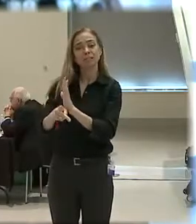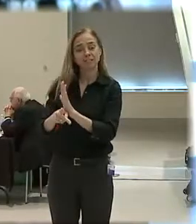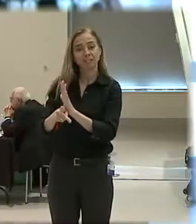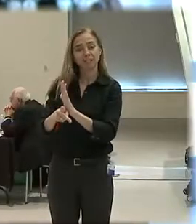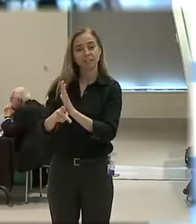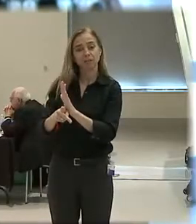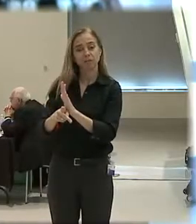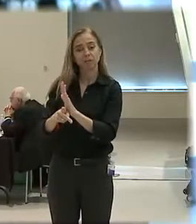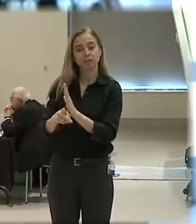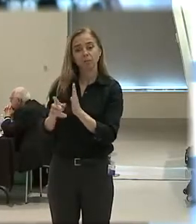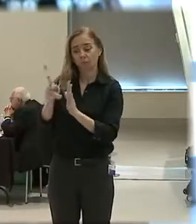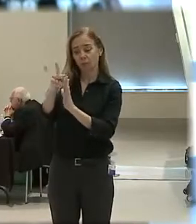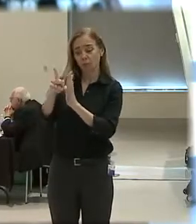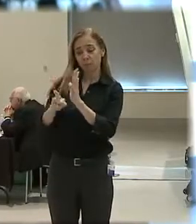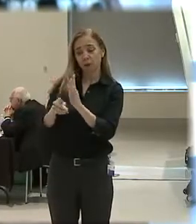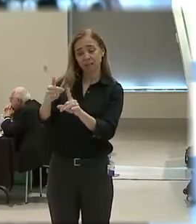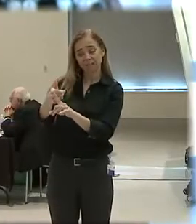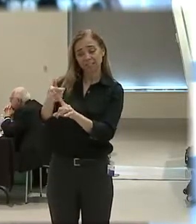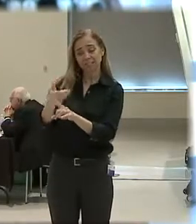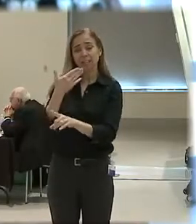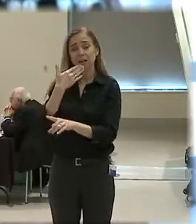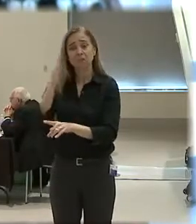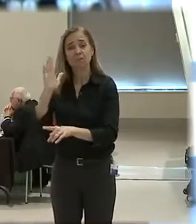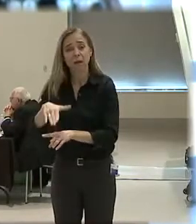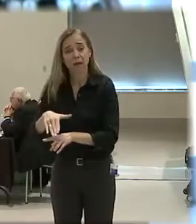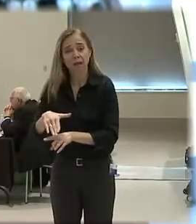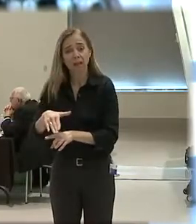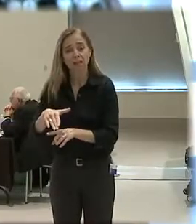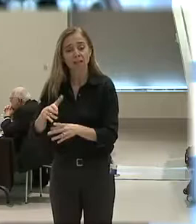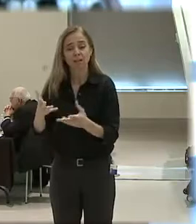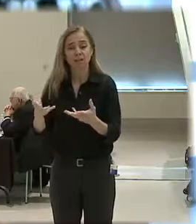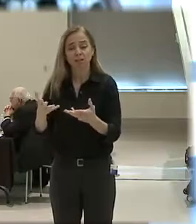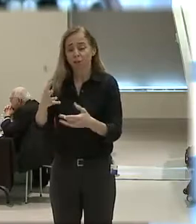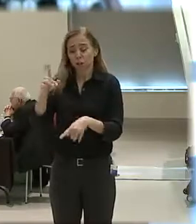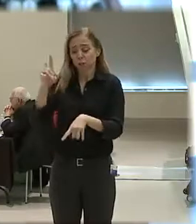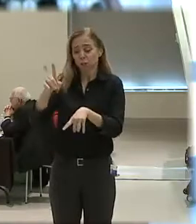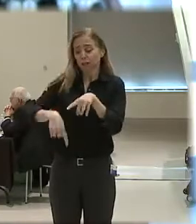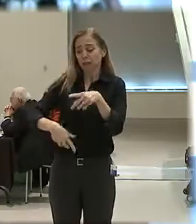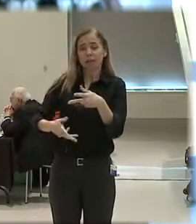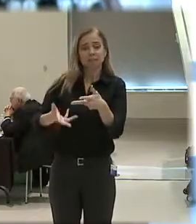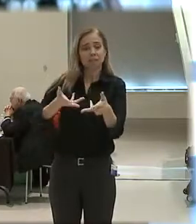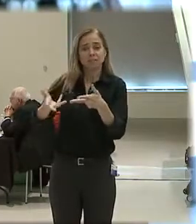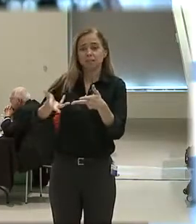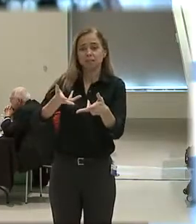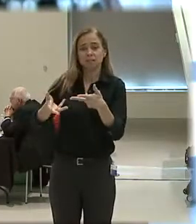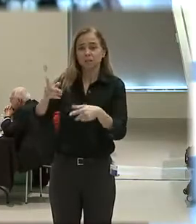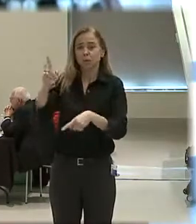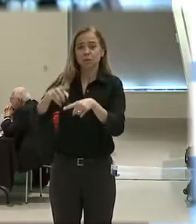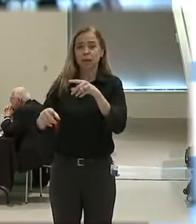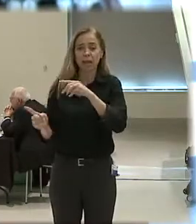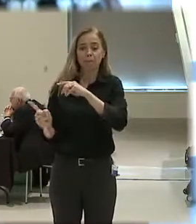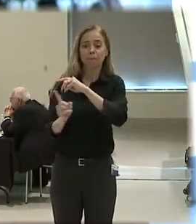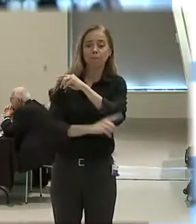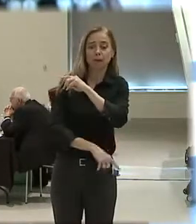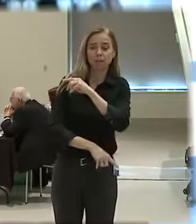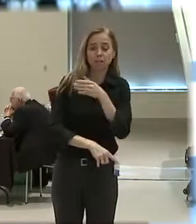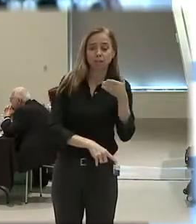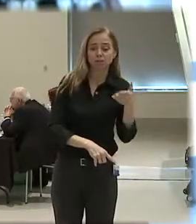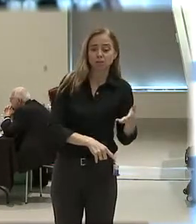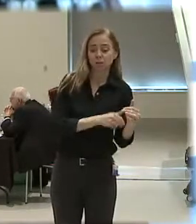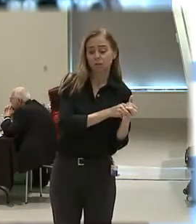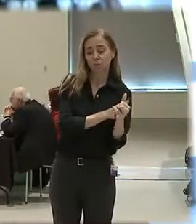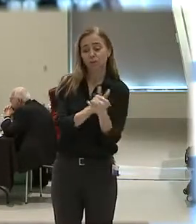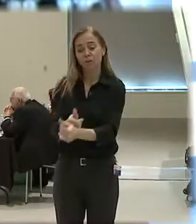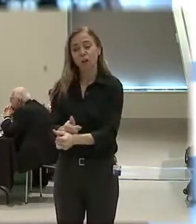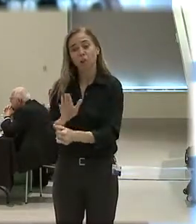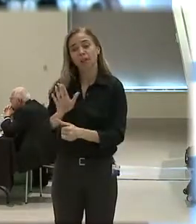they're in policy. Well, if the policy is bad, they're in a bad policy, but you can't punish an officer for a department's